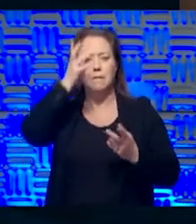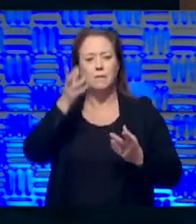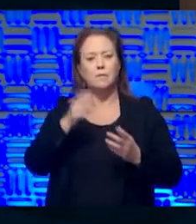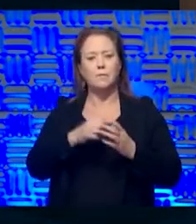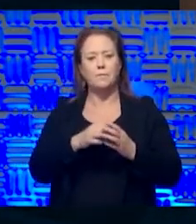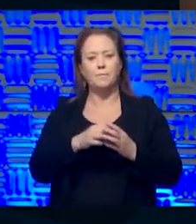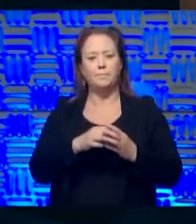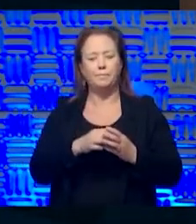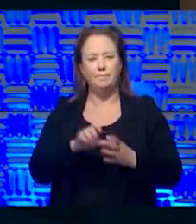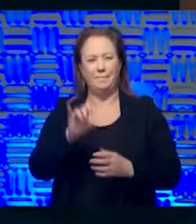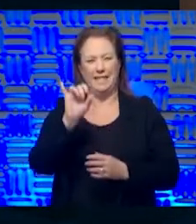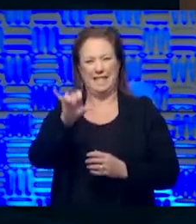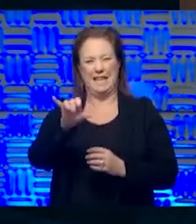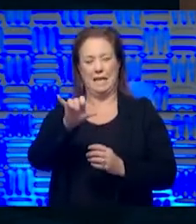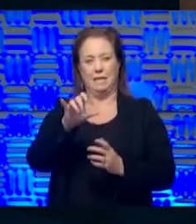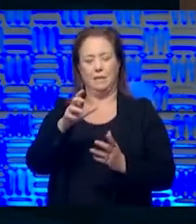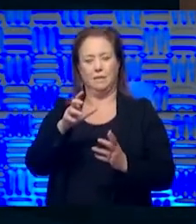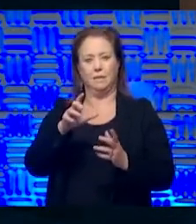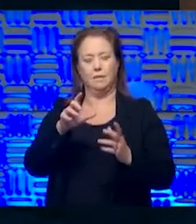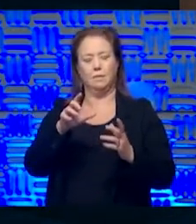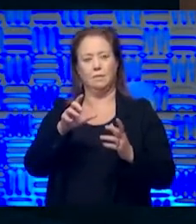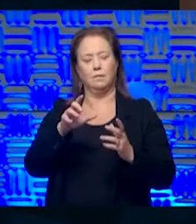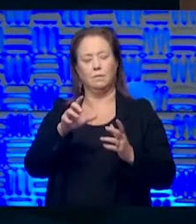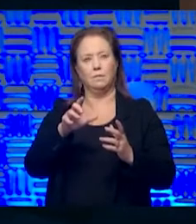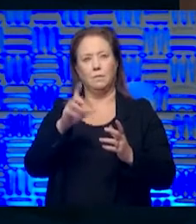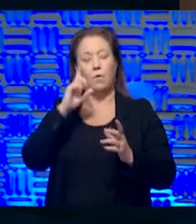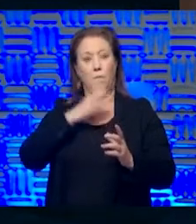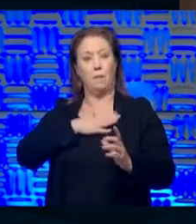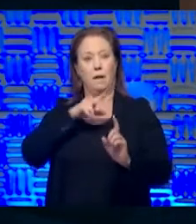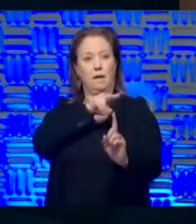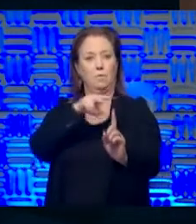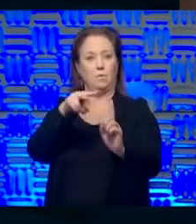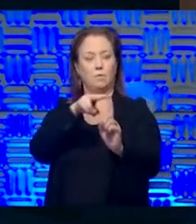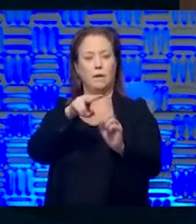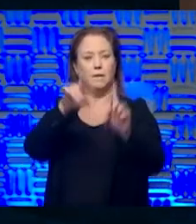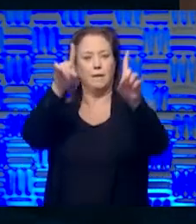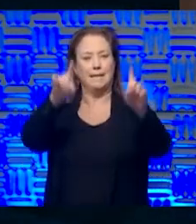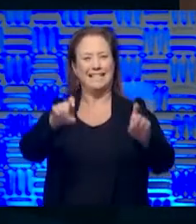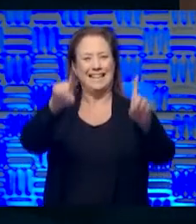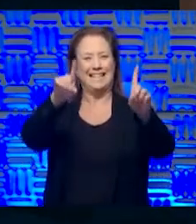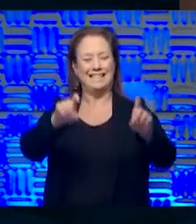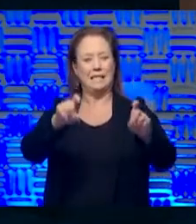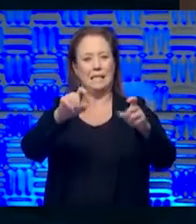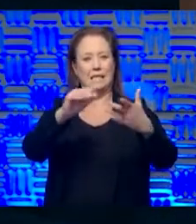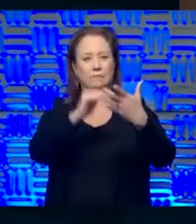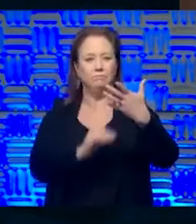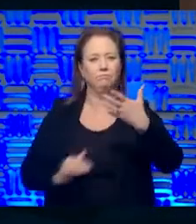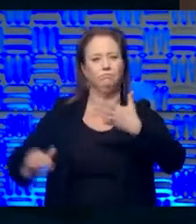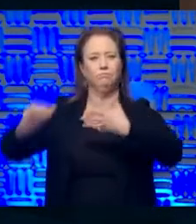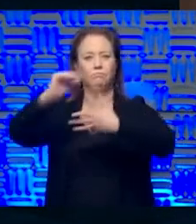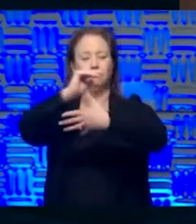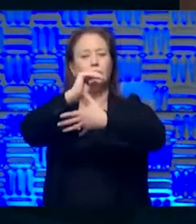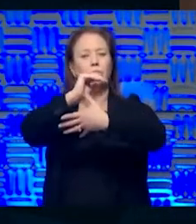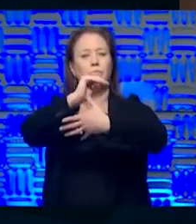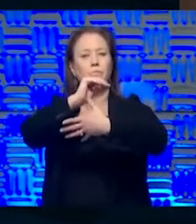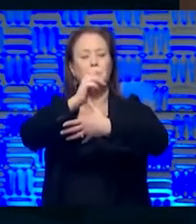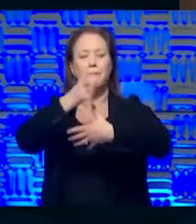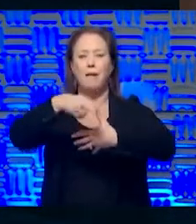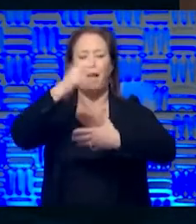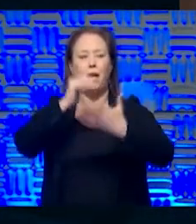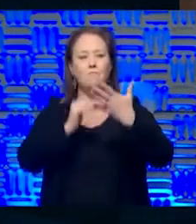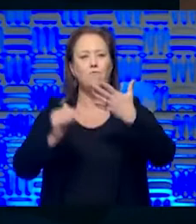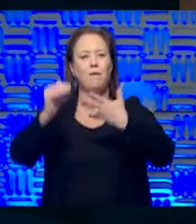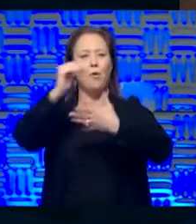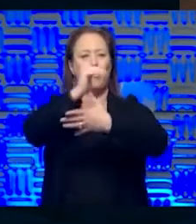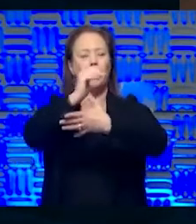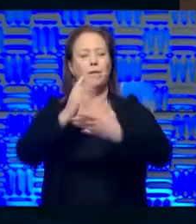and so that in my view is where testing, uh, takes, uh, high priority, deserves a high priority, uh,